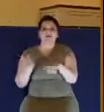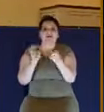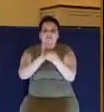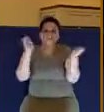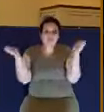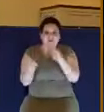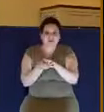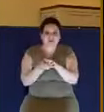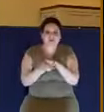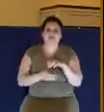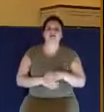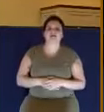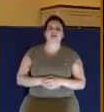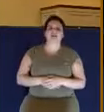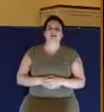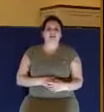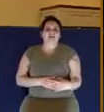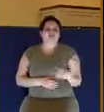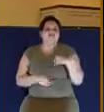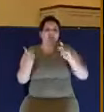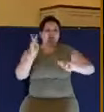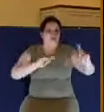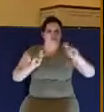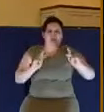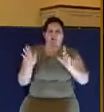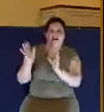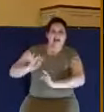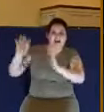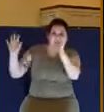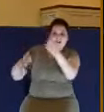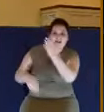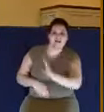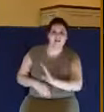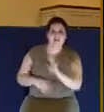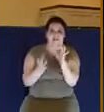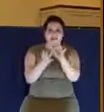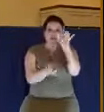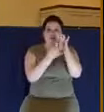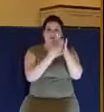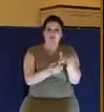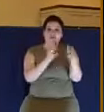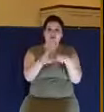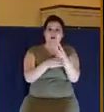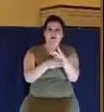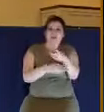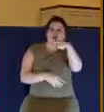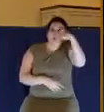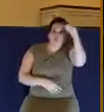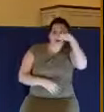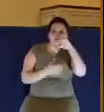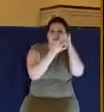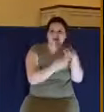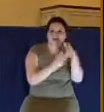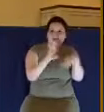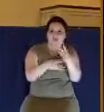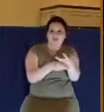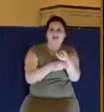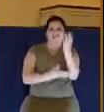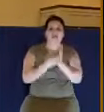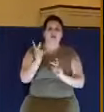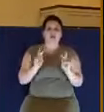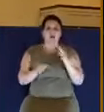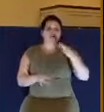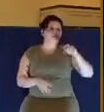It is the thought of godless men who hate God. It's the spirit of the world. It's the wisdom of the world, and yet we have some Christians and pastors